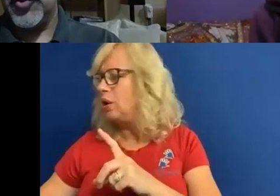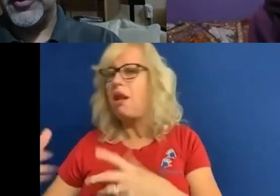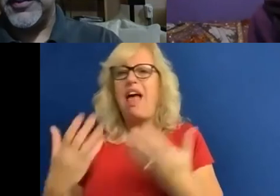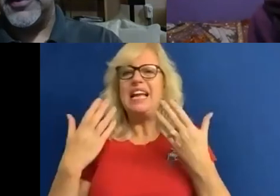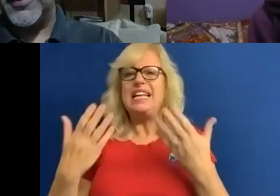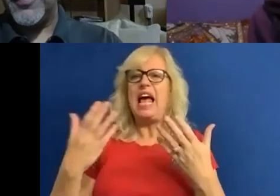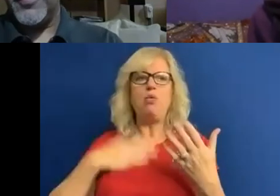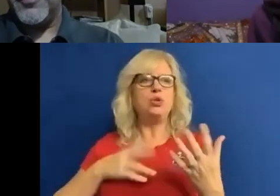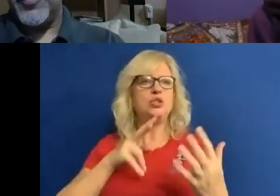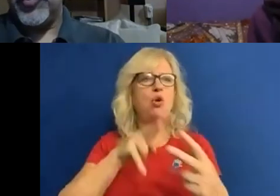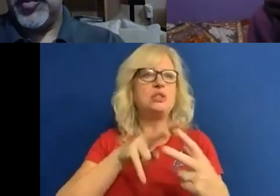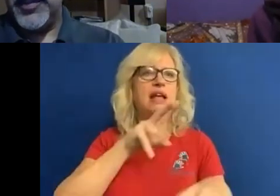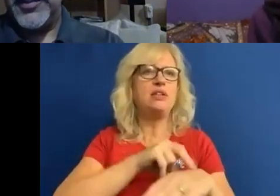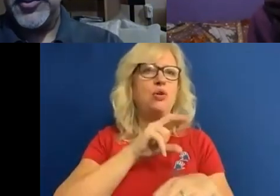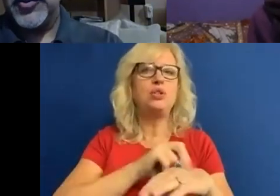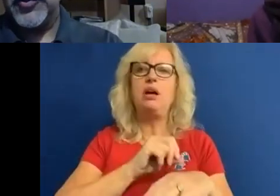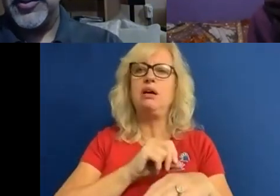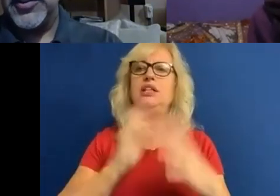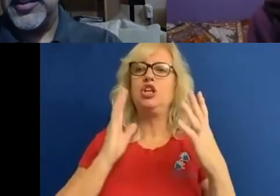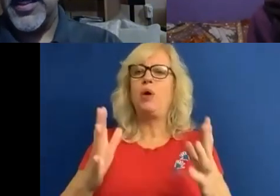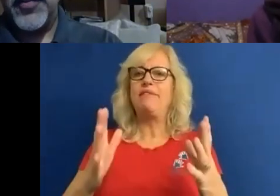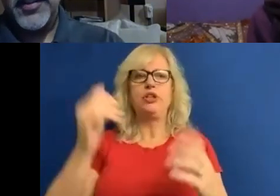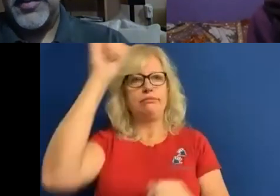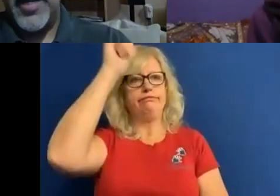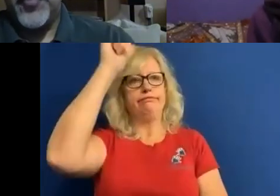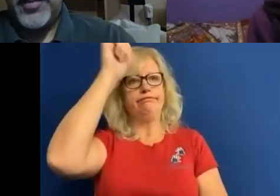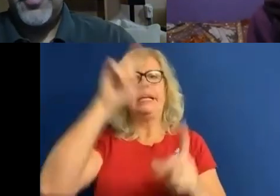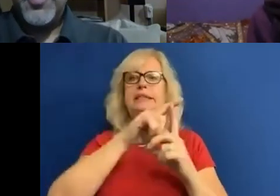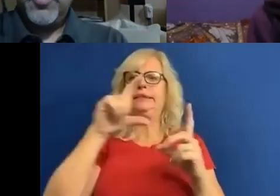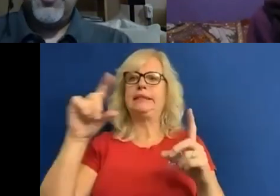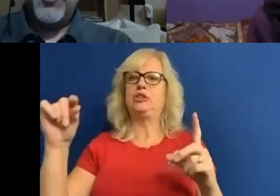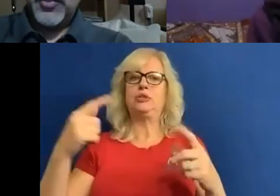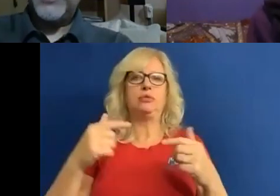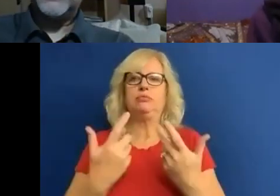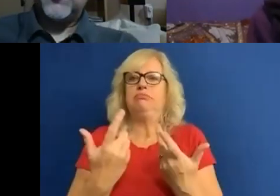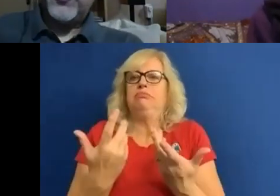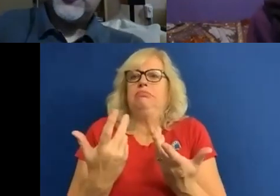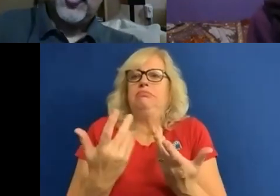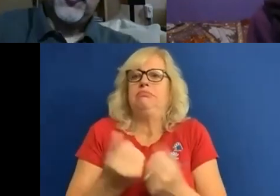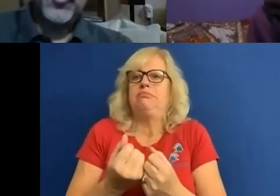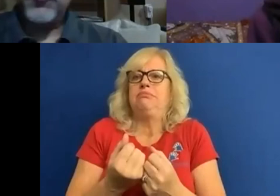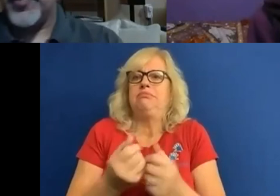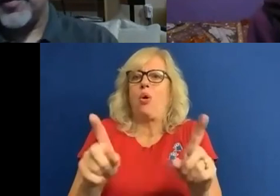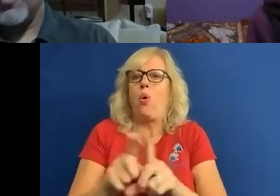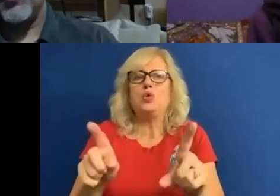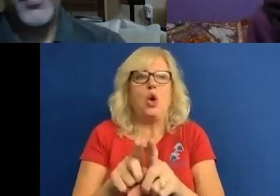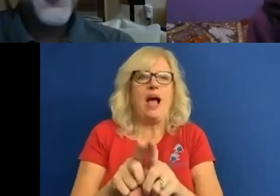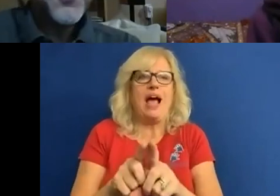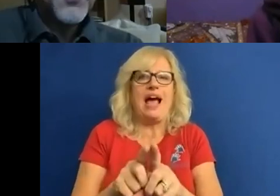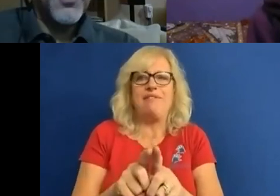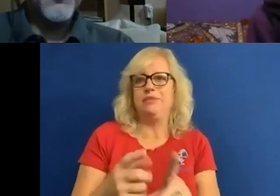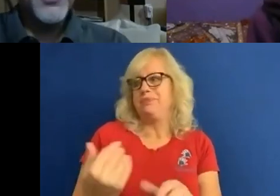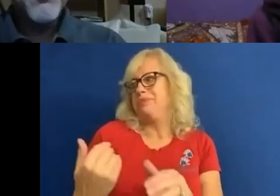your doctors, they want you to be digital digitally savvy and have the most latest version of the software, the hardware.